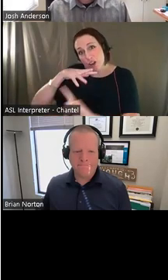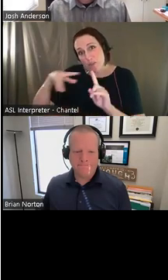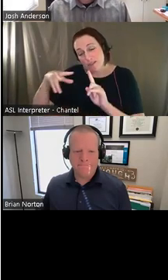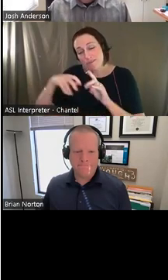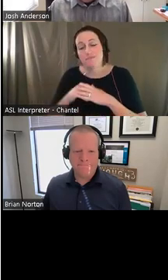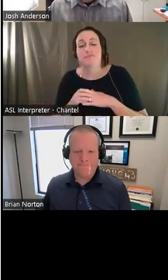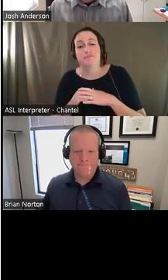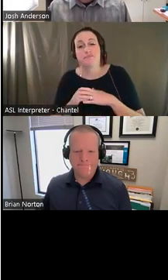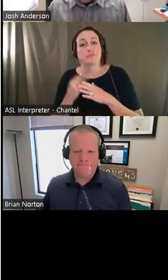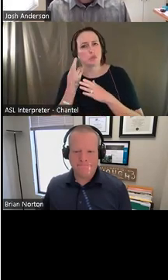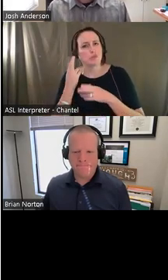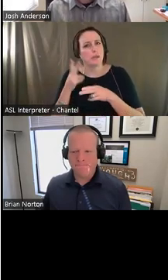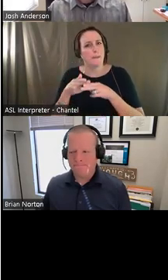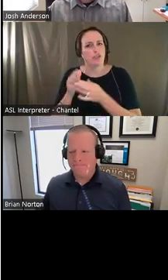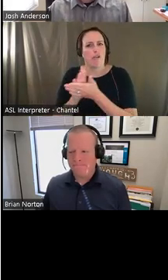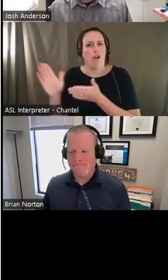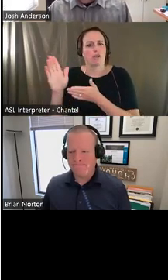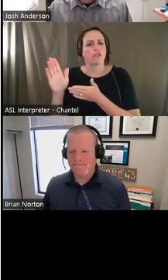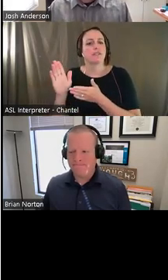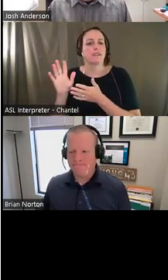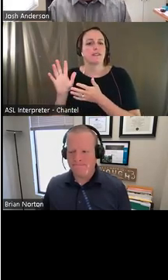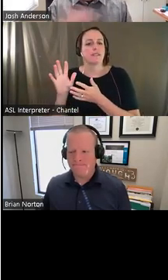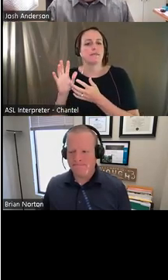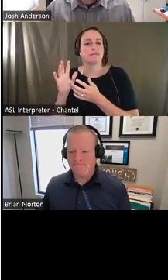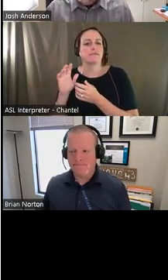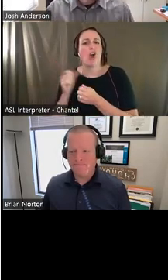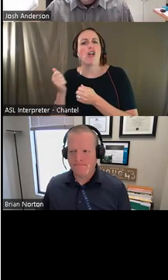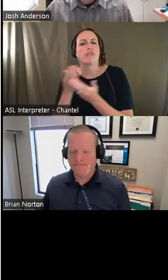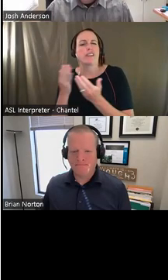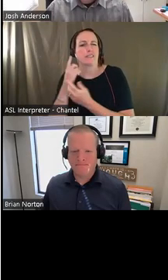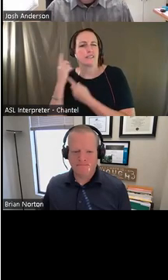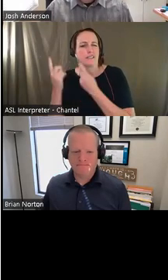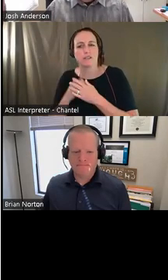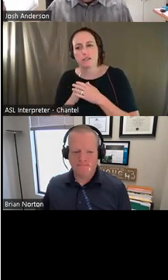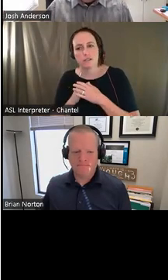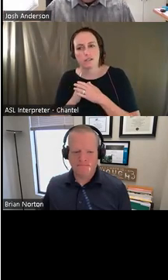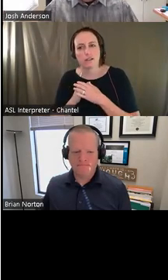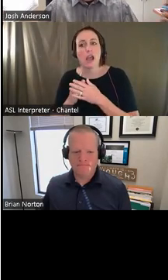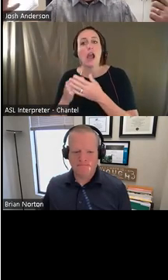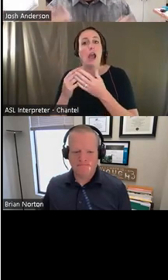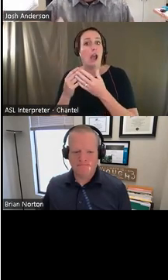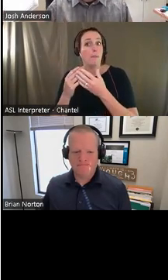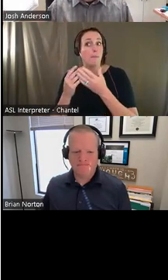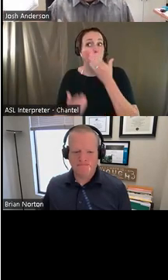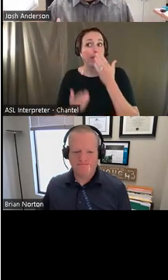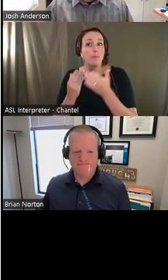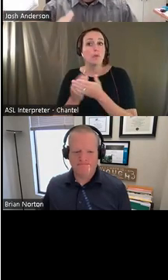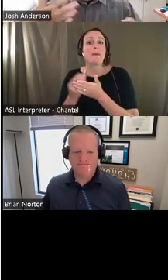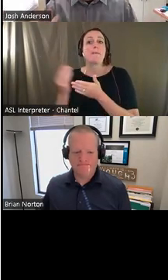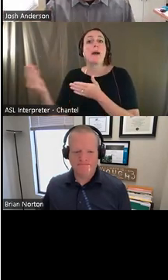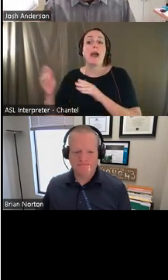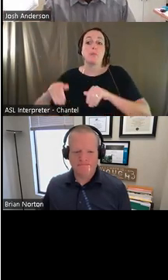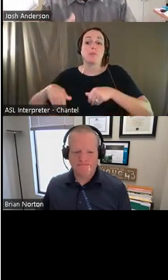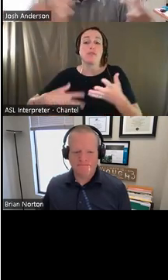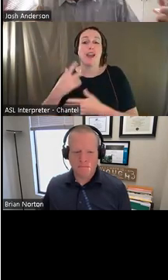on that part, if I can implement something that looks like what everyone else in that class is using so that the individual with the disability